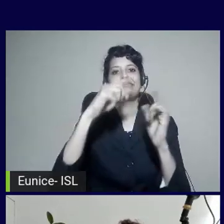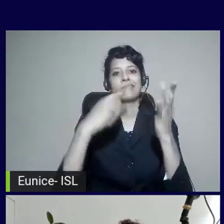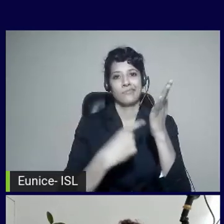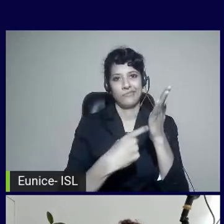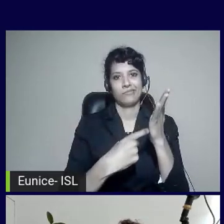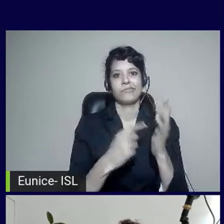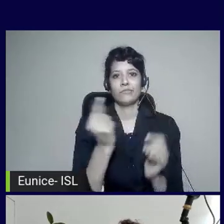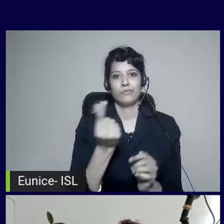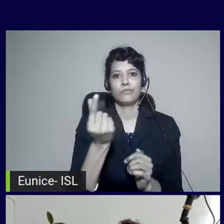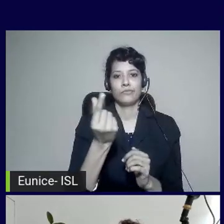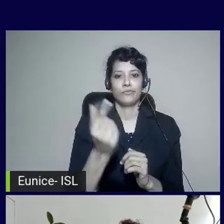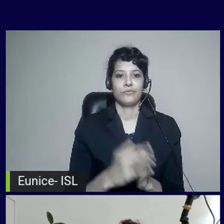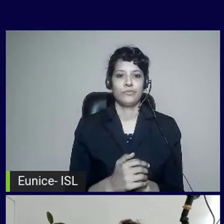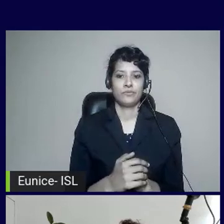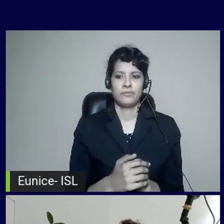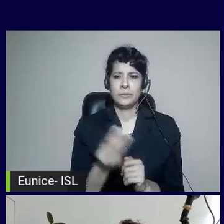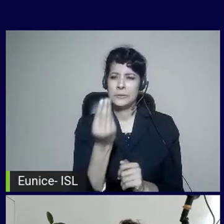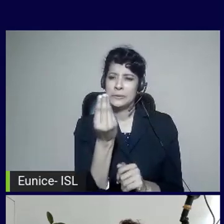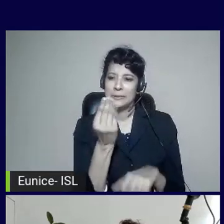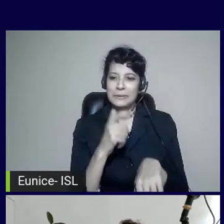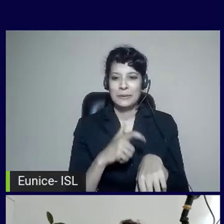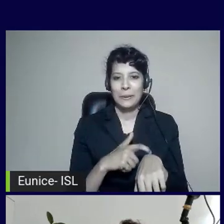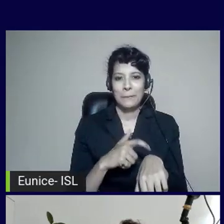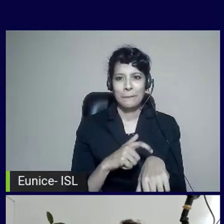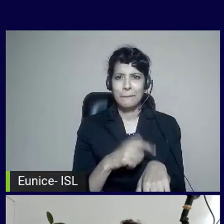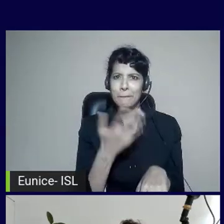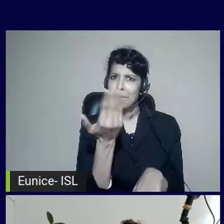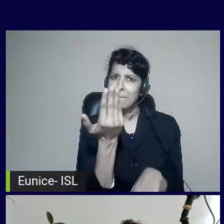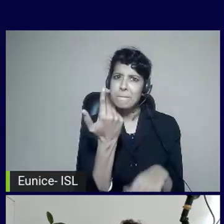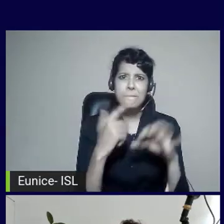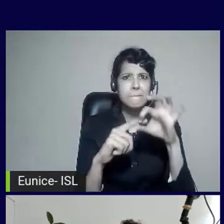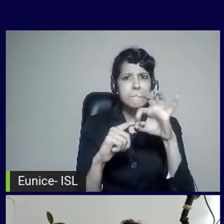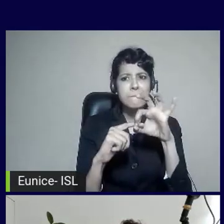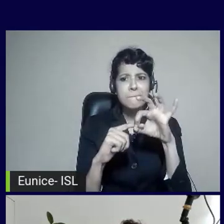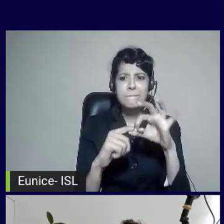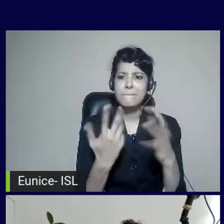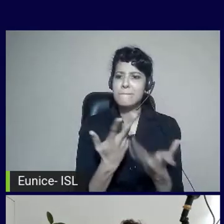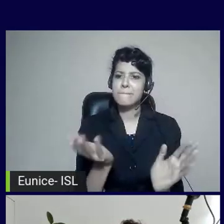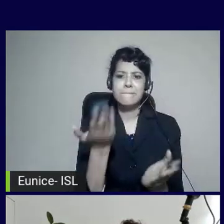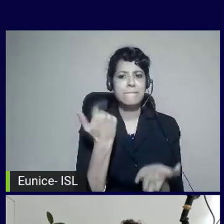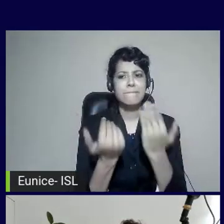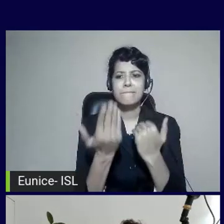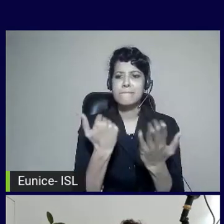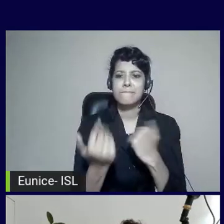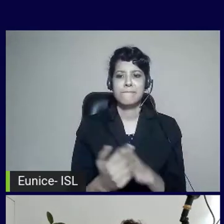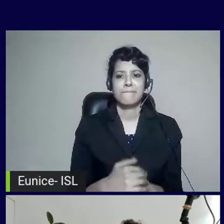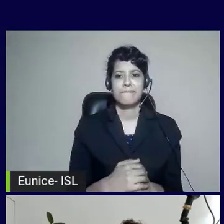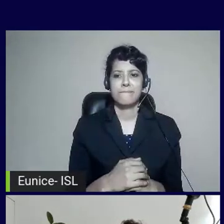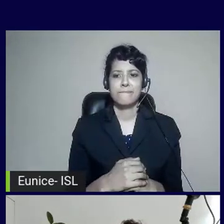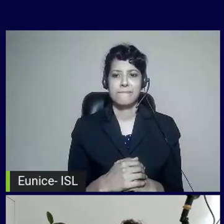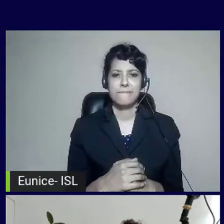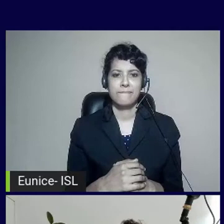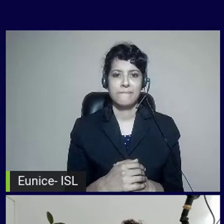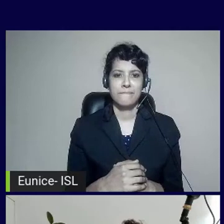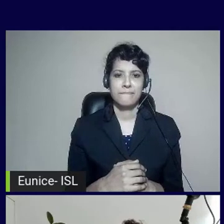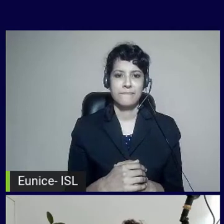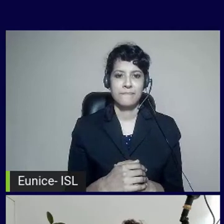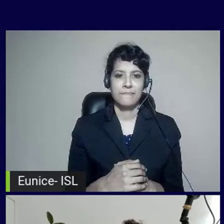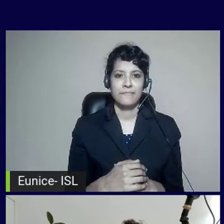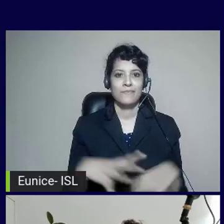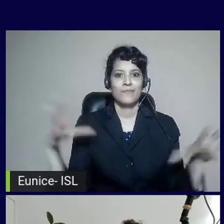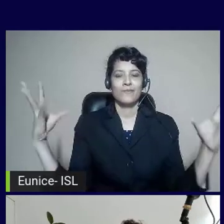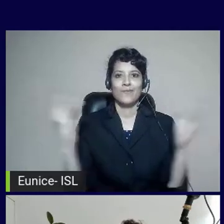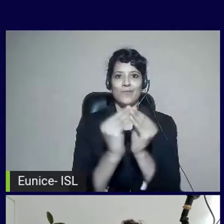So we still have a little bit more time, which is great for questions. So finally, I want to give you a call to action.